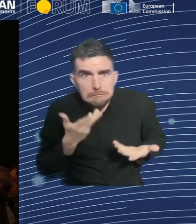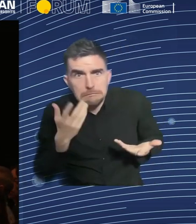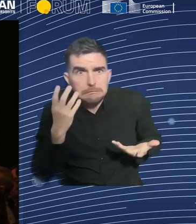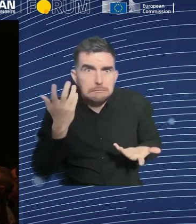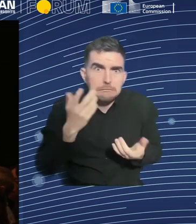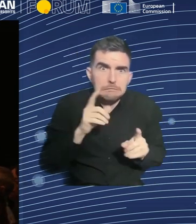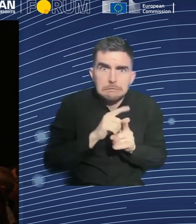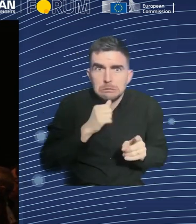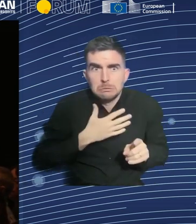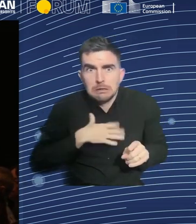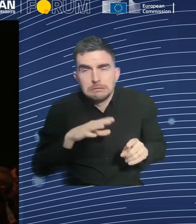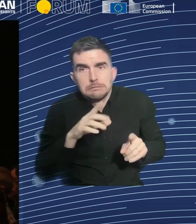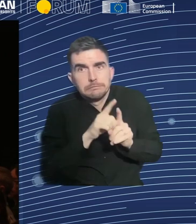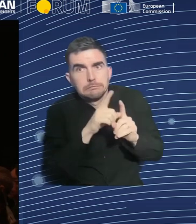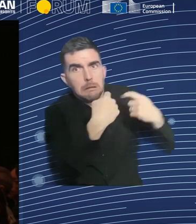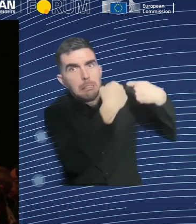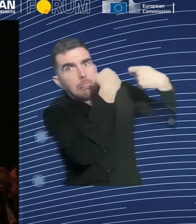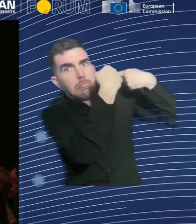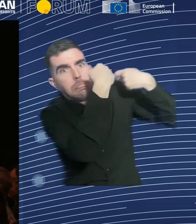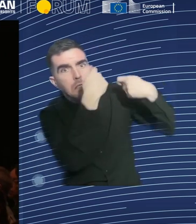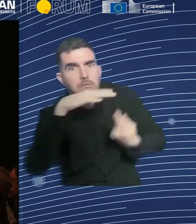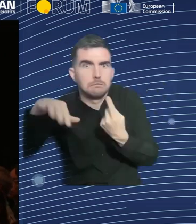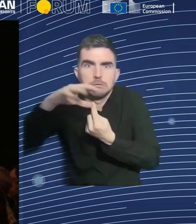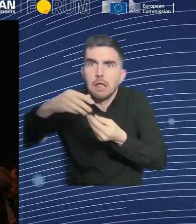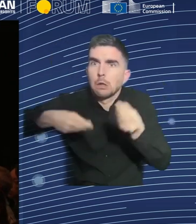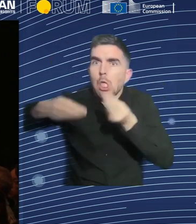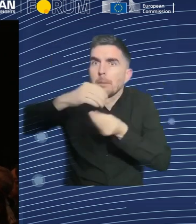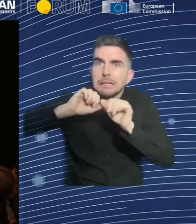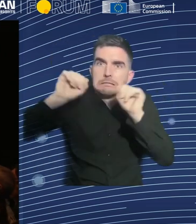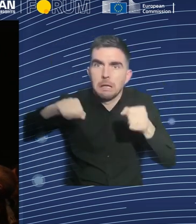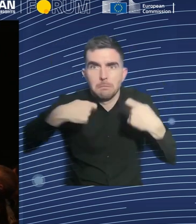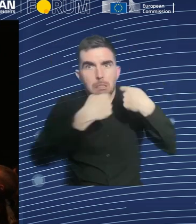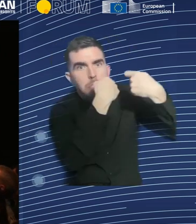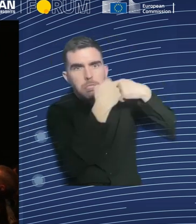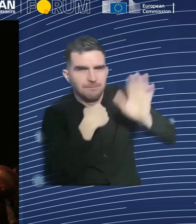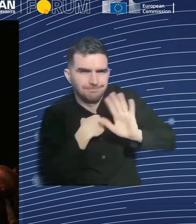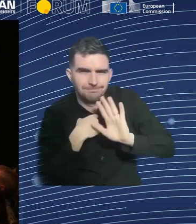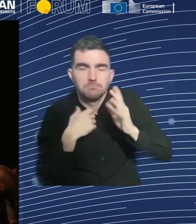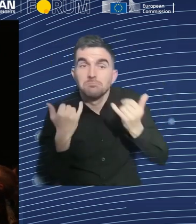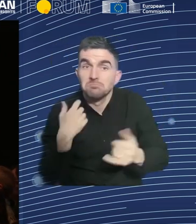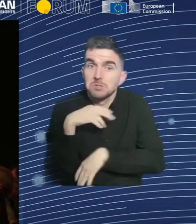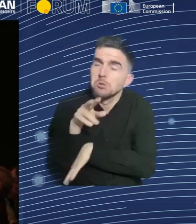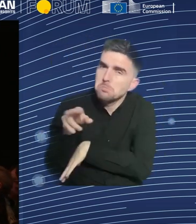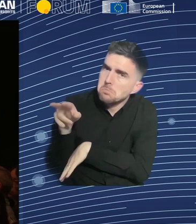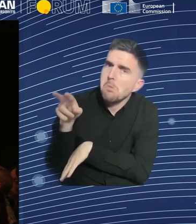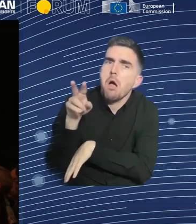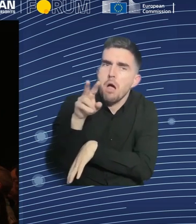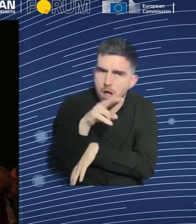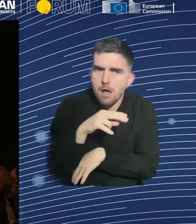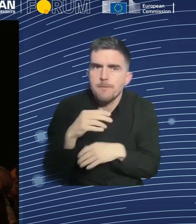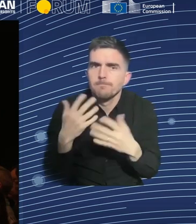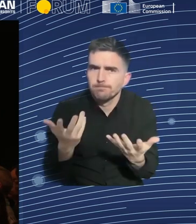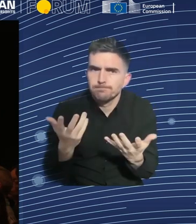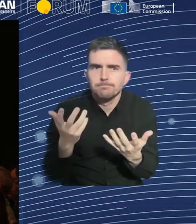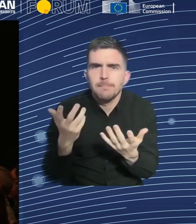is that everything is about the needs of the economy, the need of the new technologies, the need of the